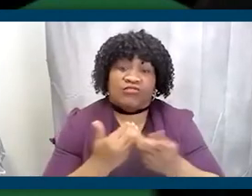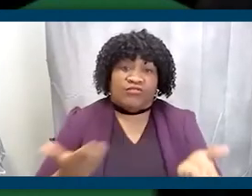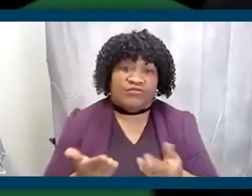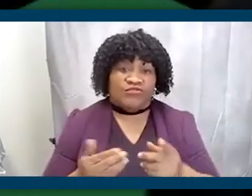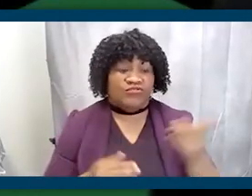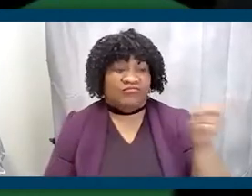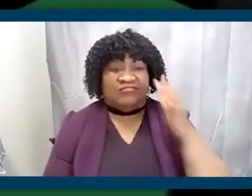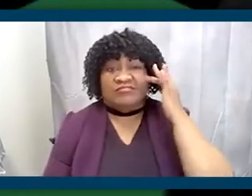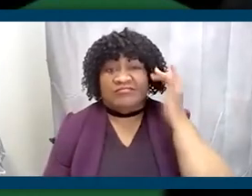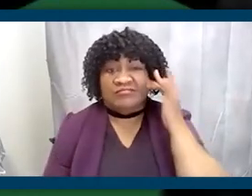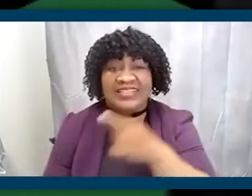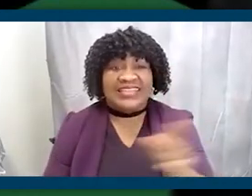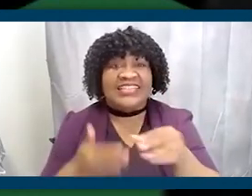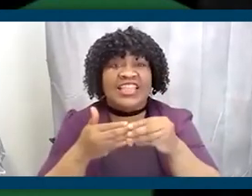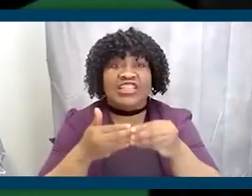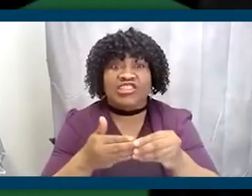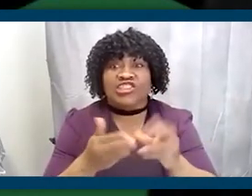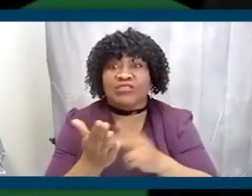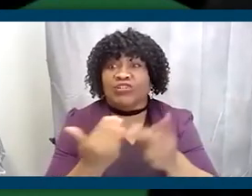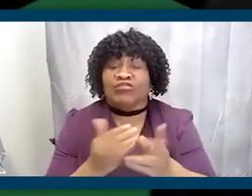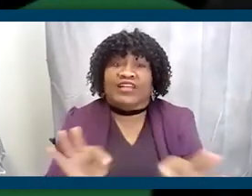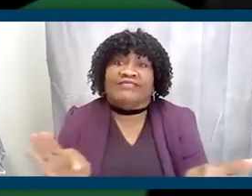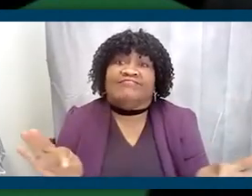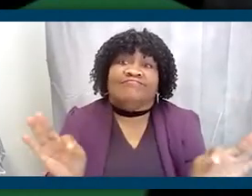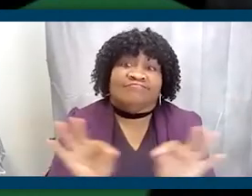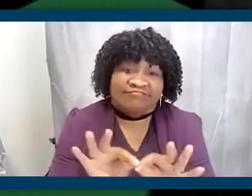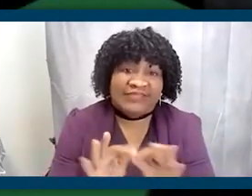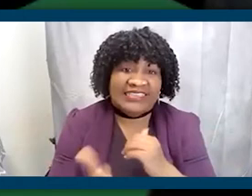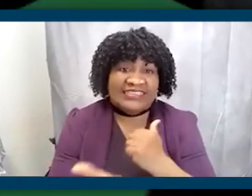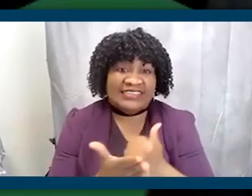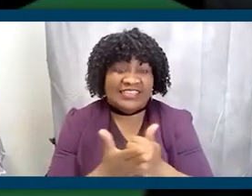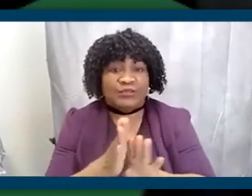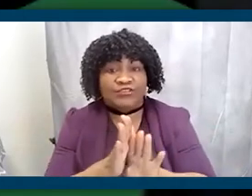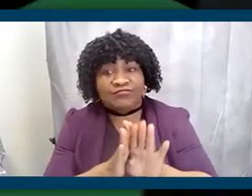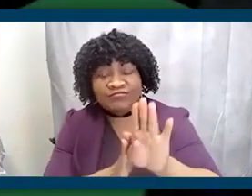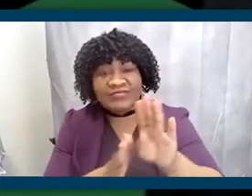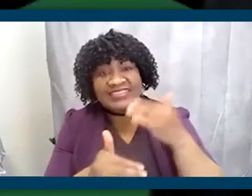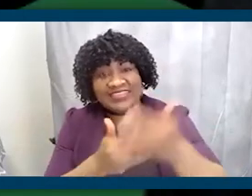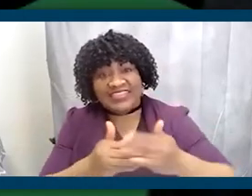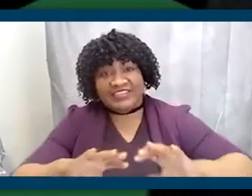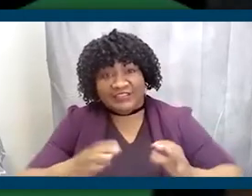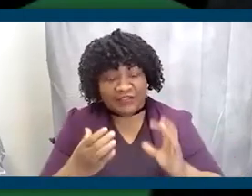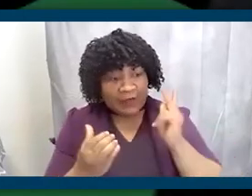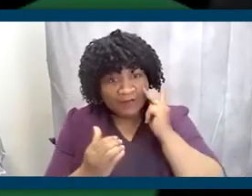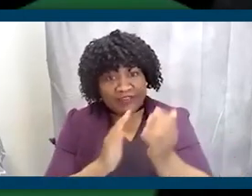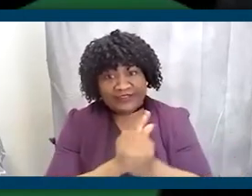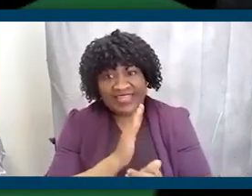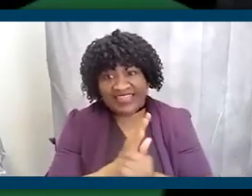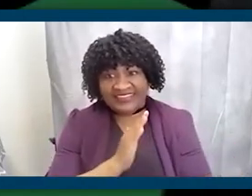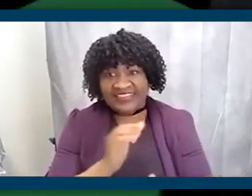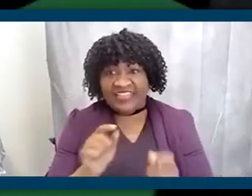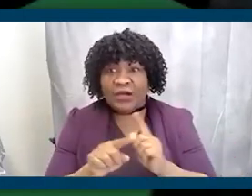California. These leadership programs are so critical to helping to elevate the next generation of political talent. But they